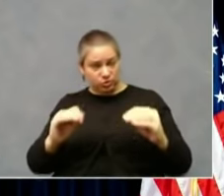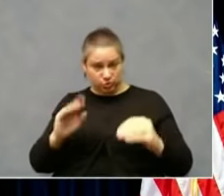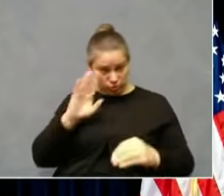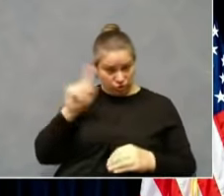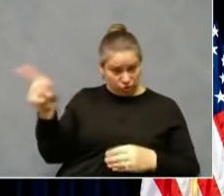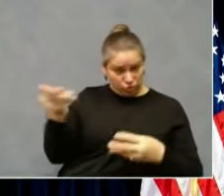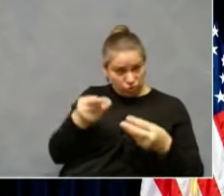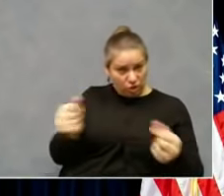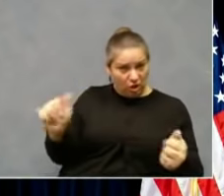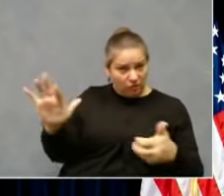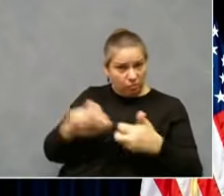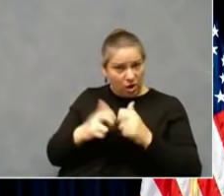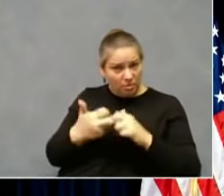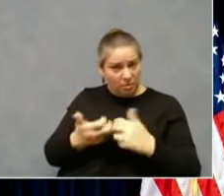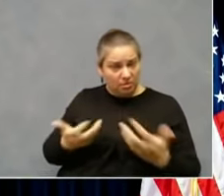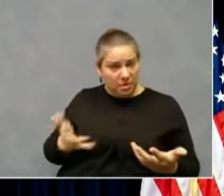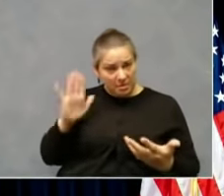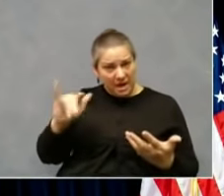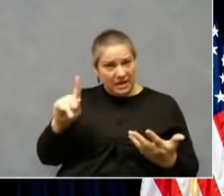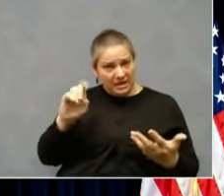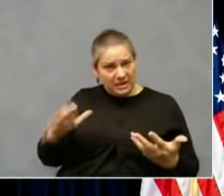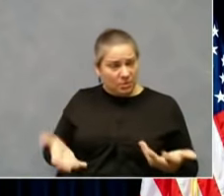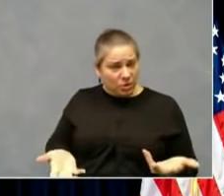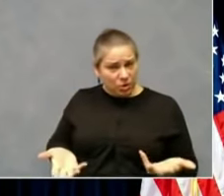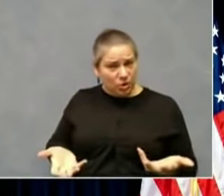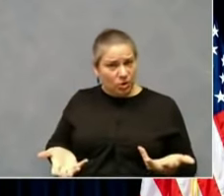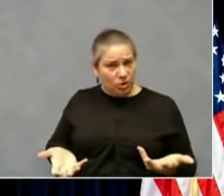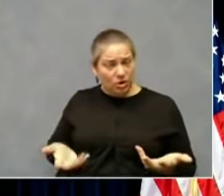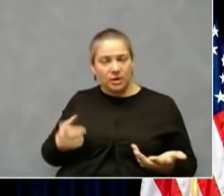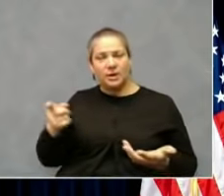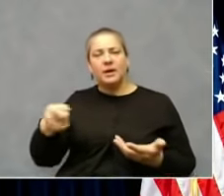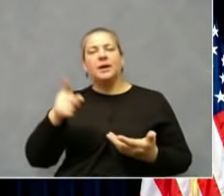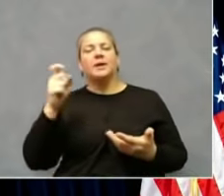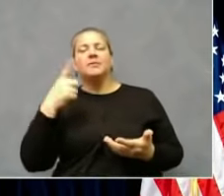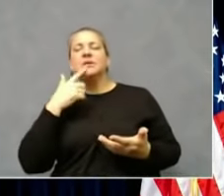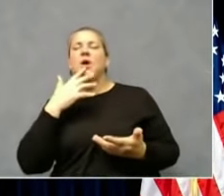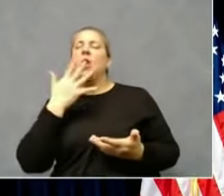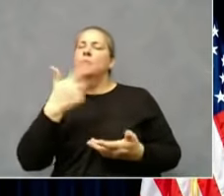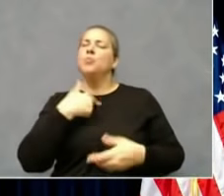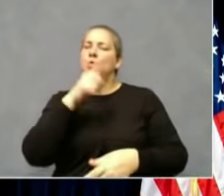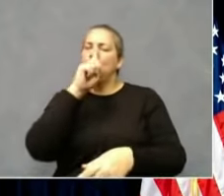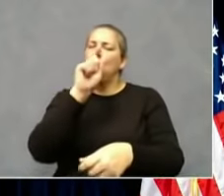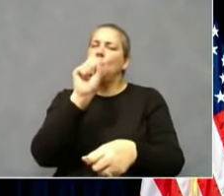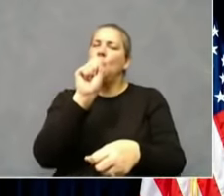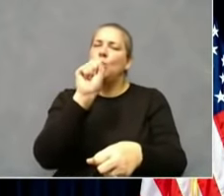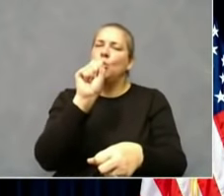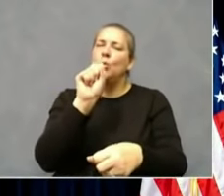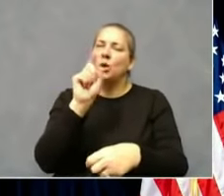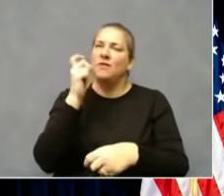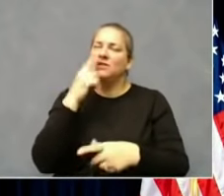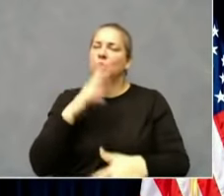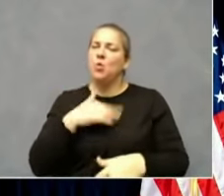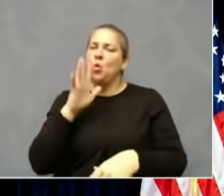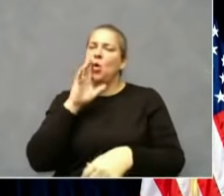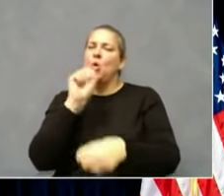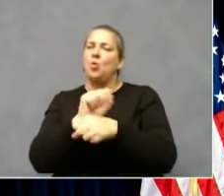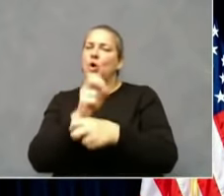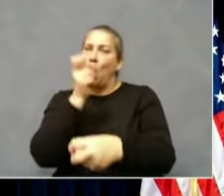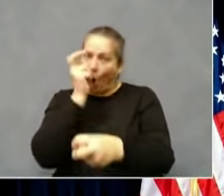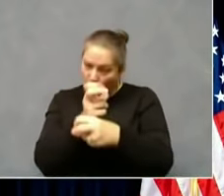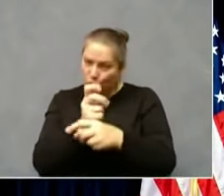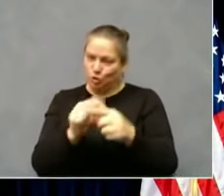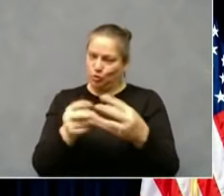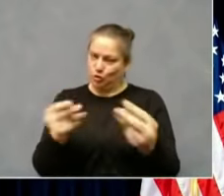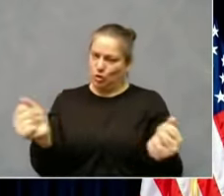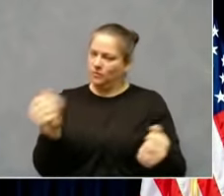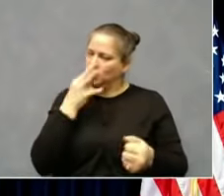We're going to work really hard to get her resolution as soon as possible. I know that we look at these numbers sometime